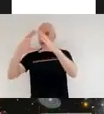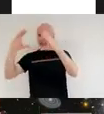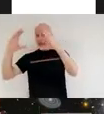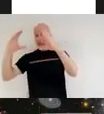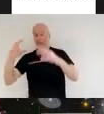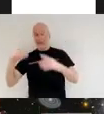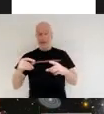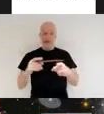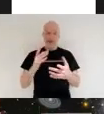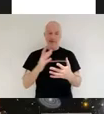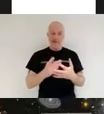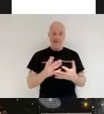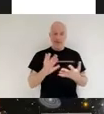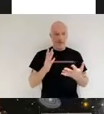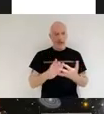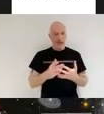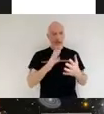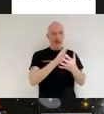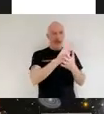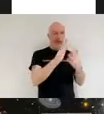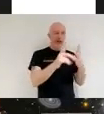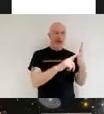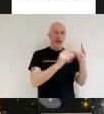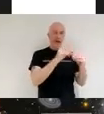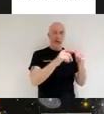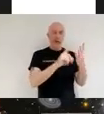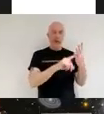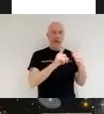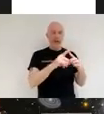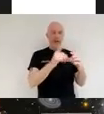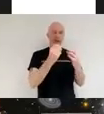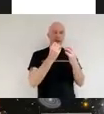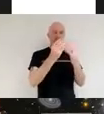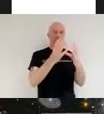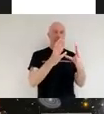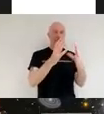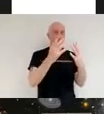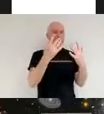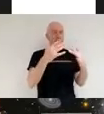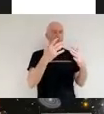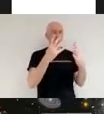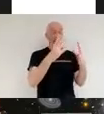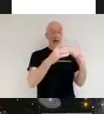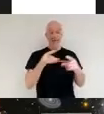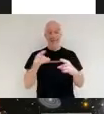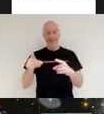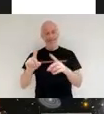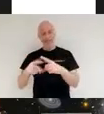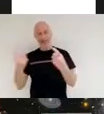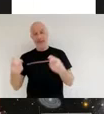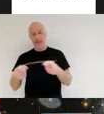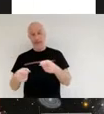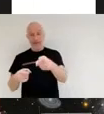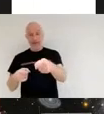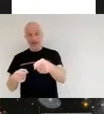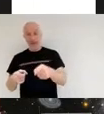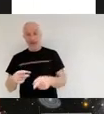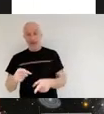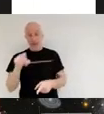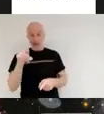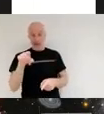going to be as pretty as the hubble images are and b believe it or not what we're seeing there is one galaxy